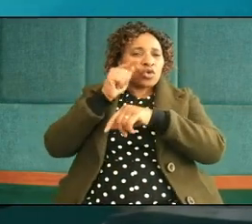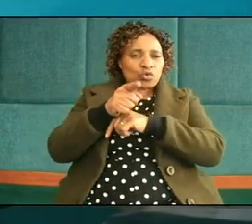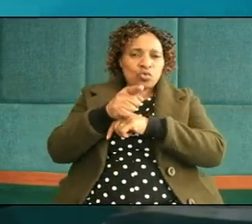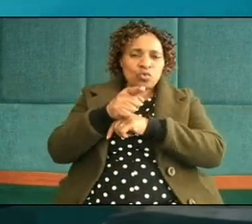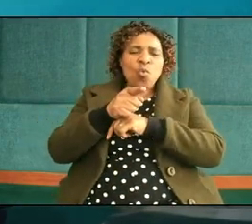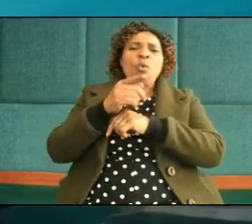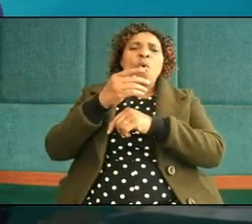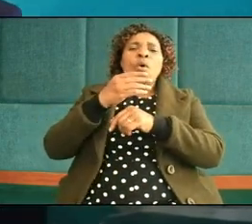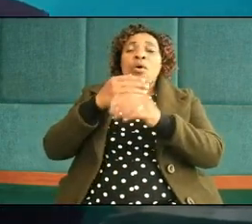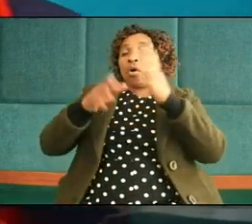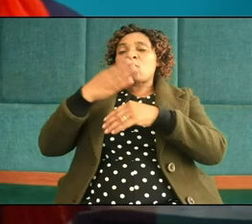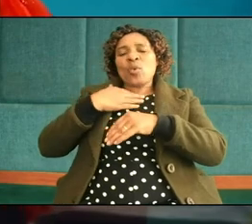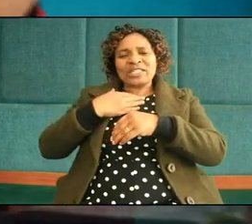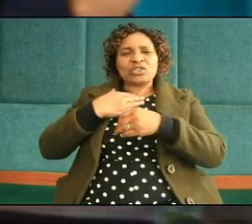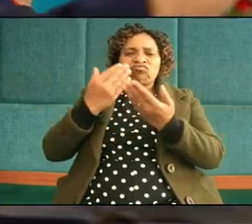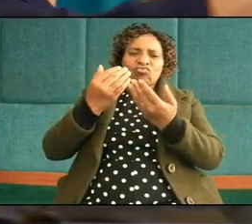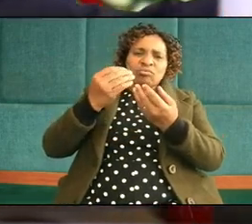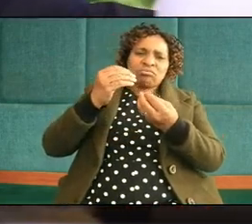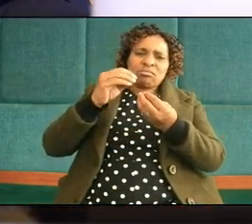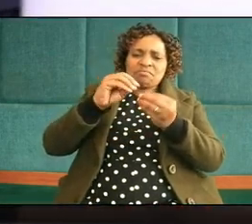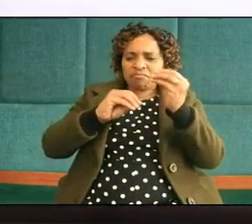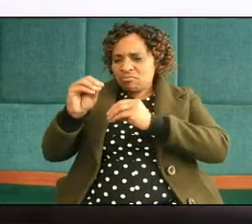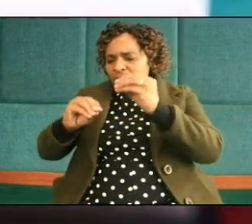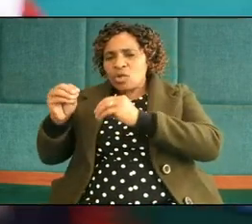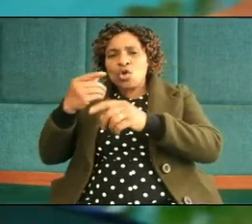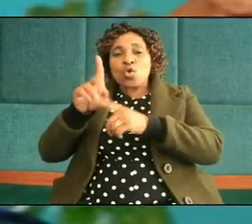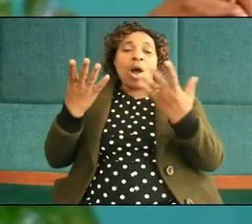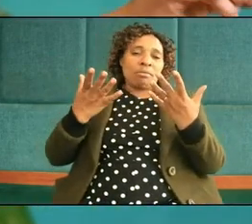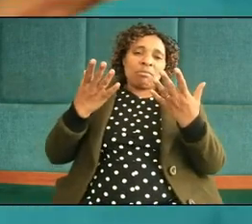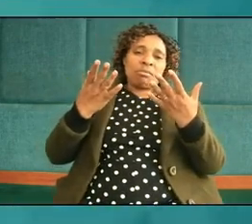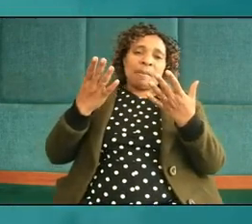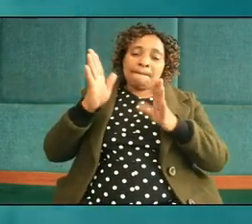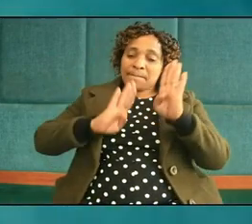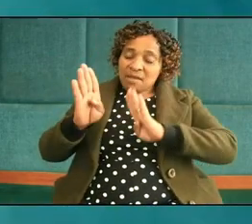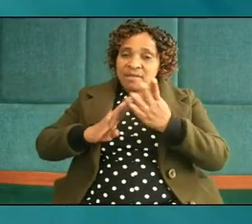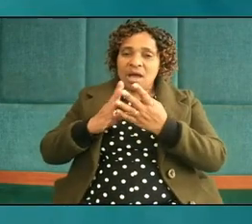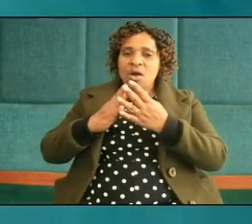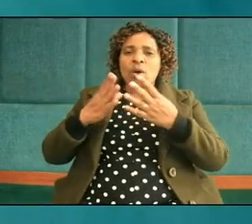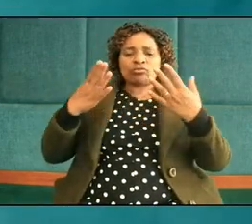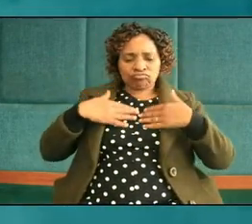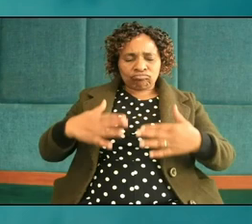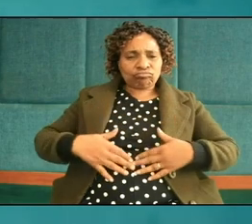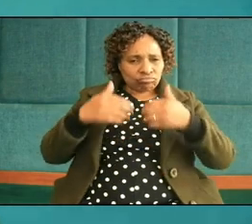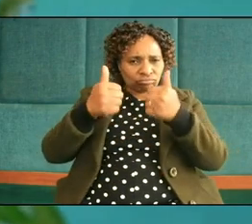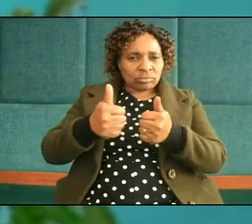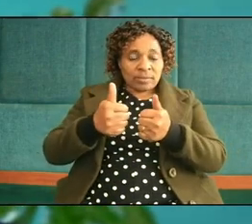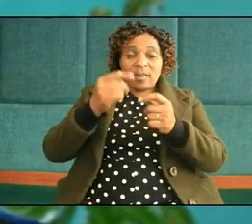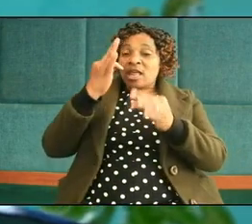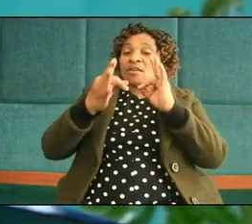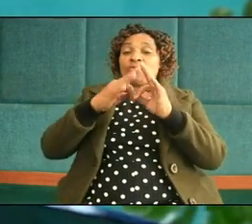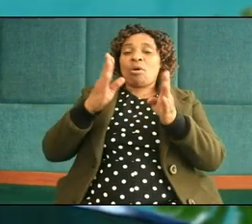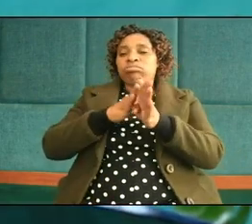wants to restructure your home God wants to heal your home if you have gone through you